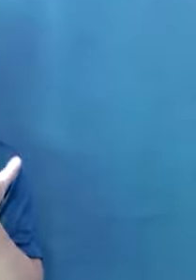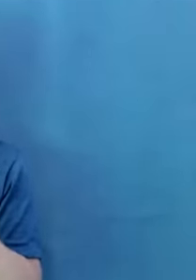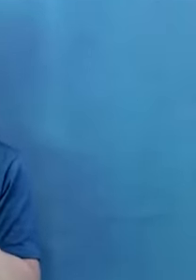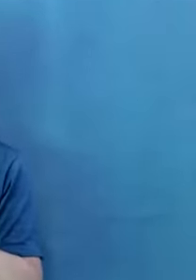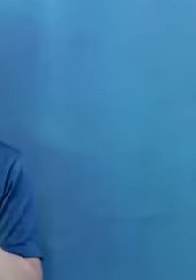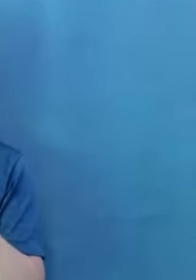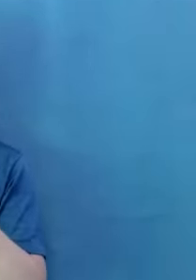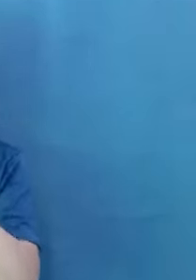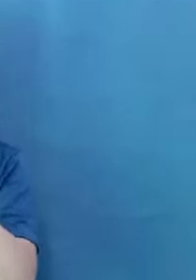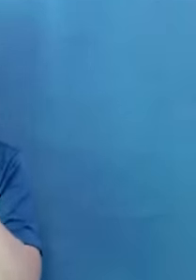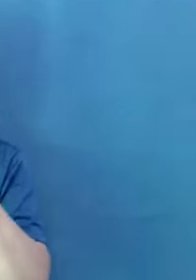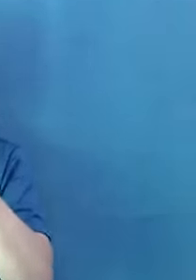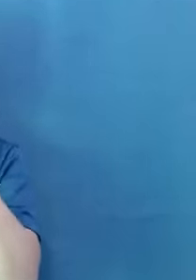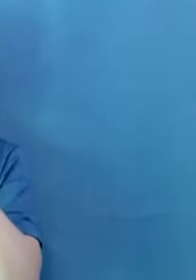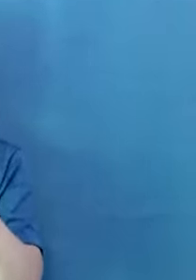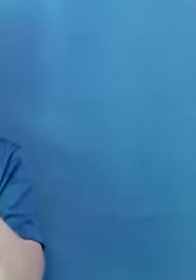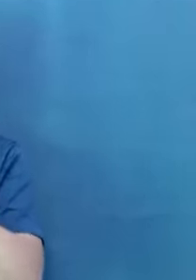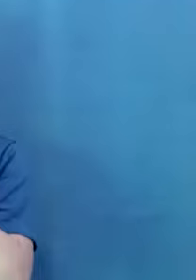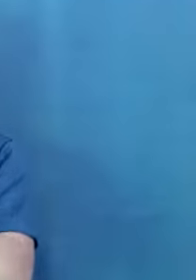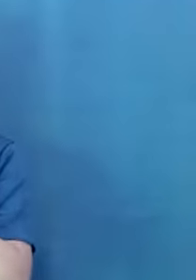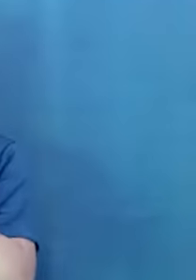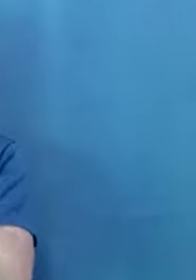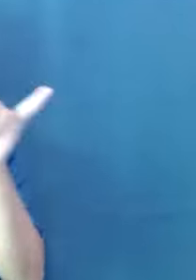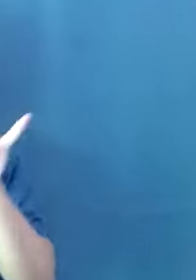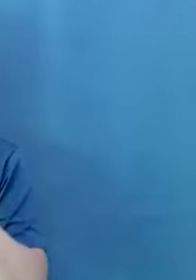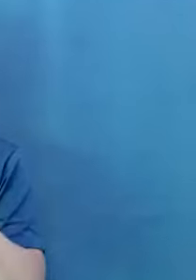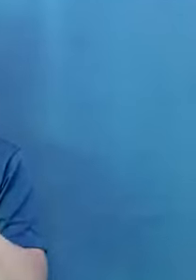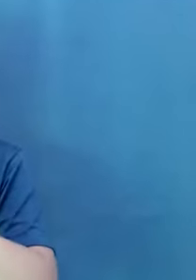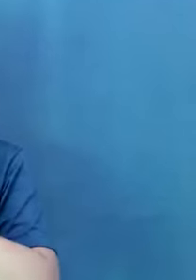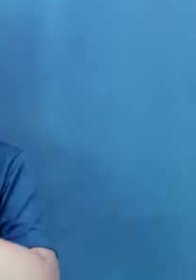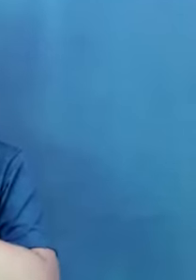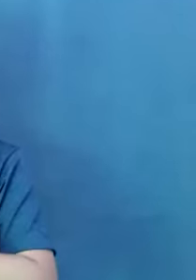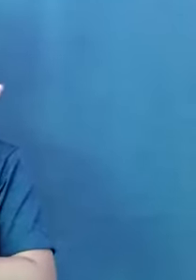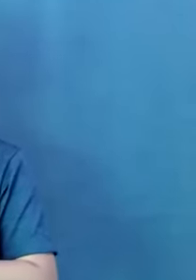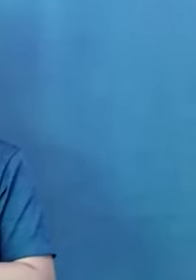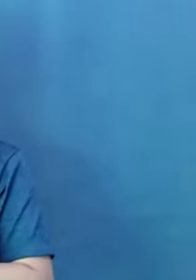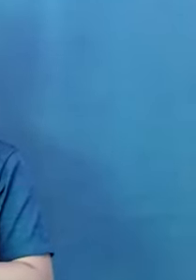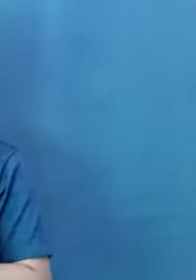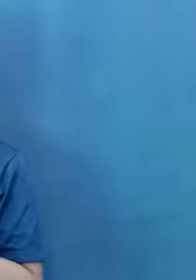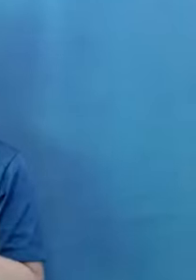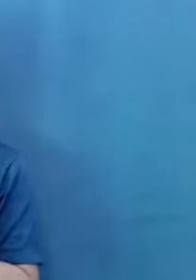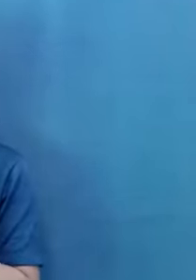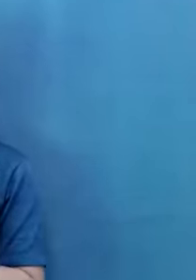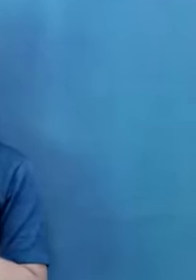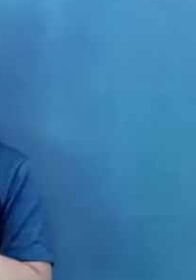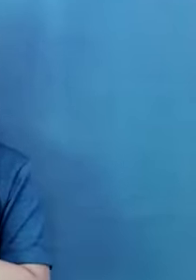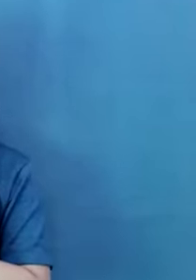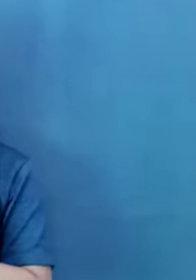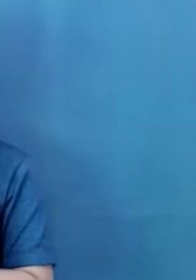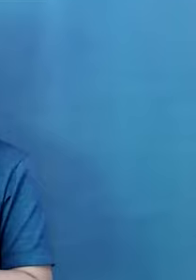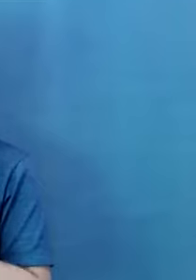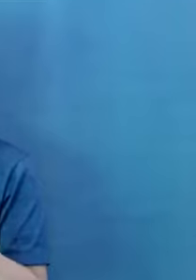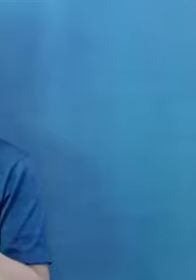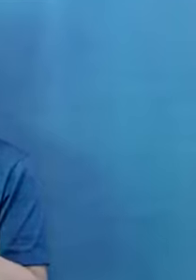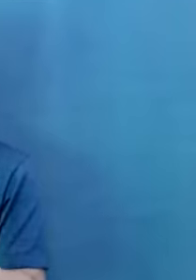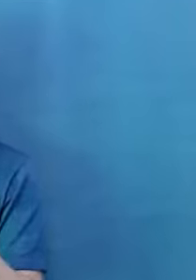building, so the accessibility standard is that there should be ramp. But how but if what if the ramp is not accessed, there's no